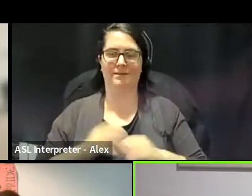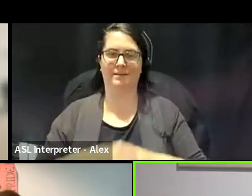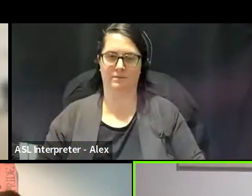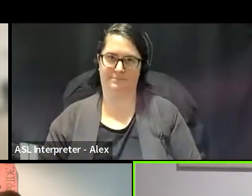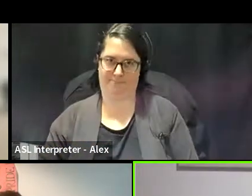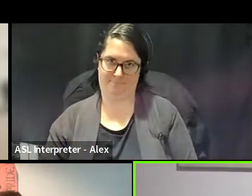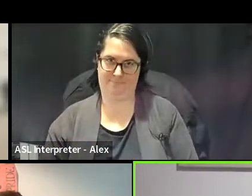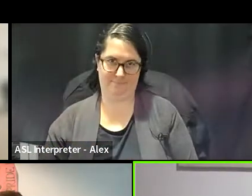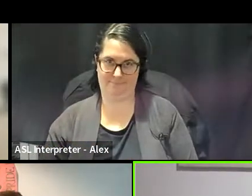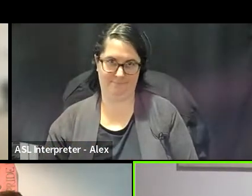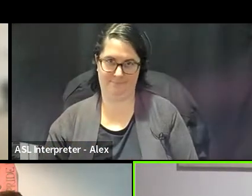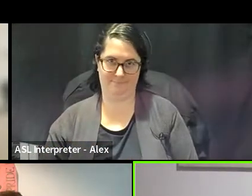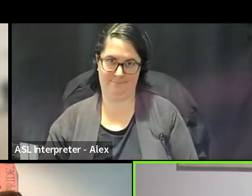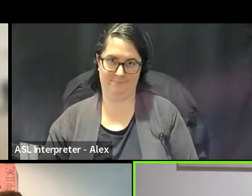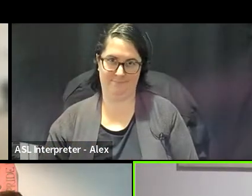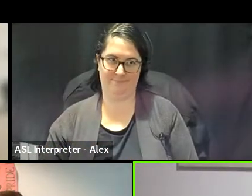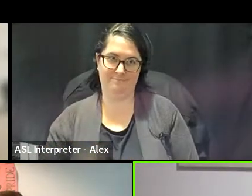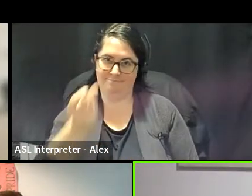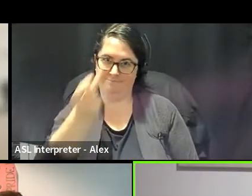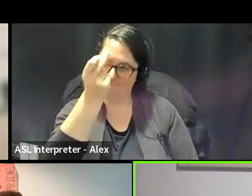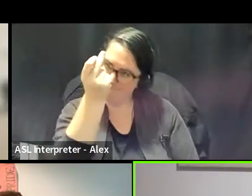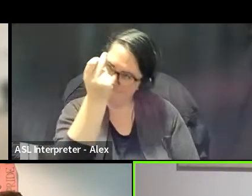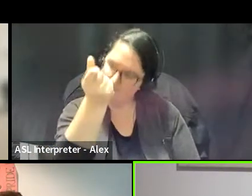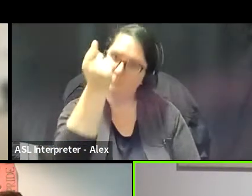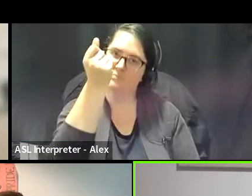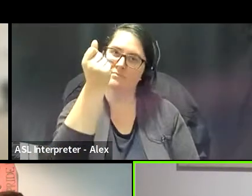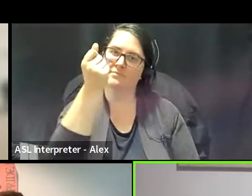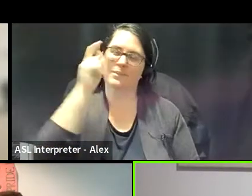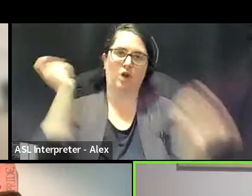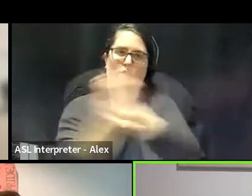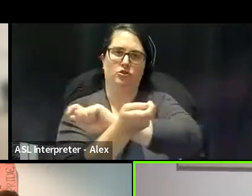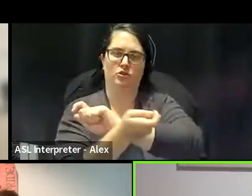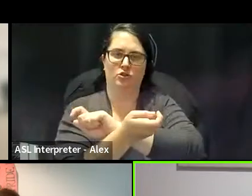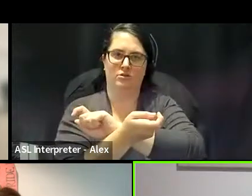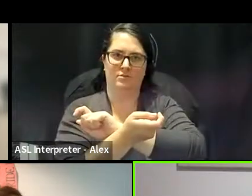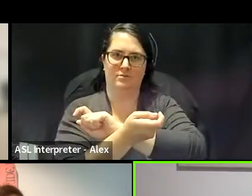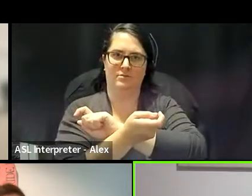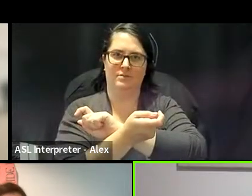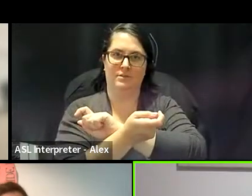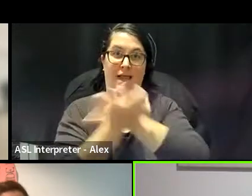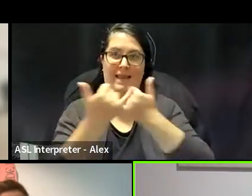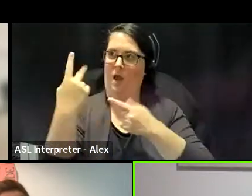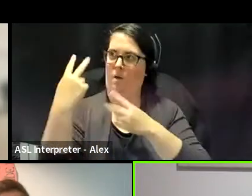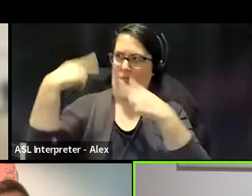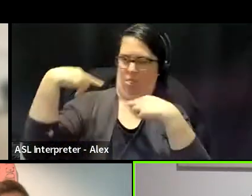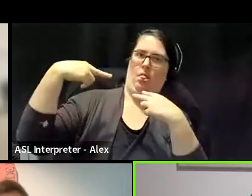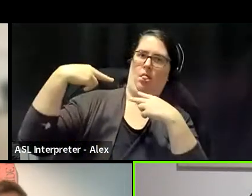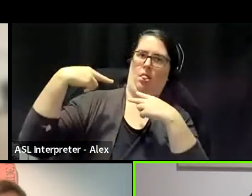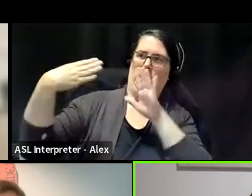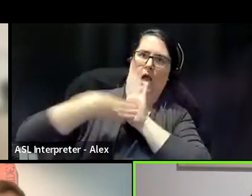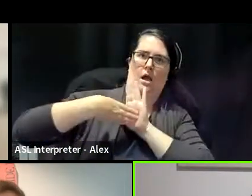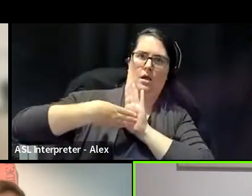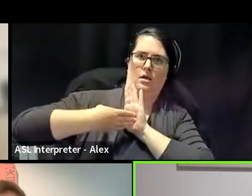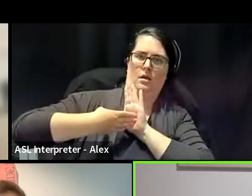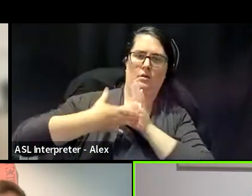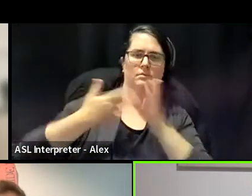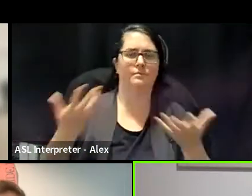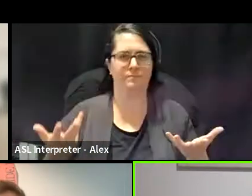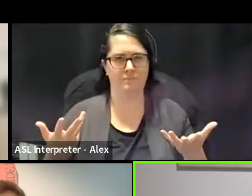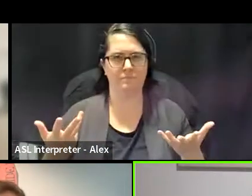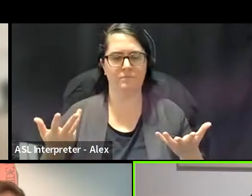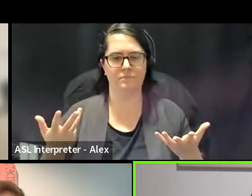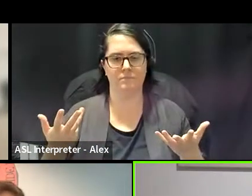at the, you know, drop of a hat, it just changes and we are now completely under attack. And I think that that very much